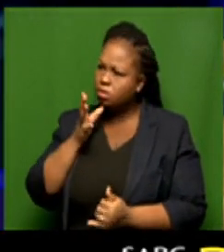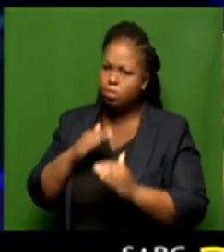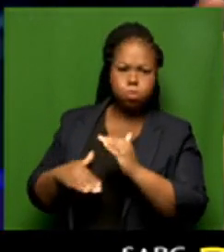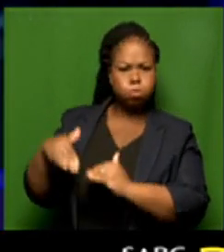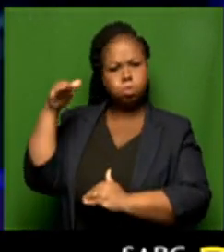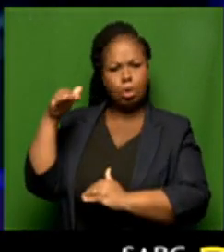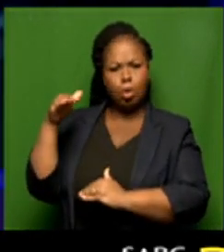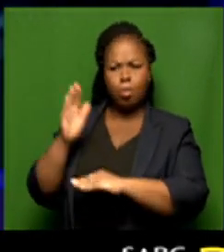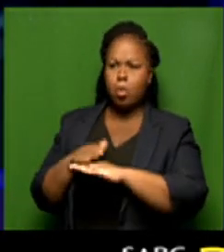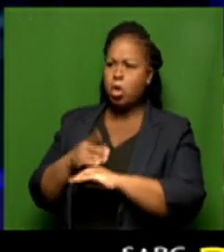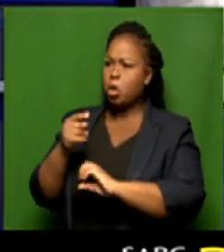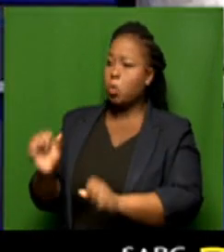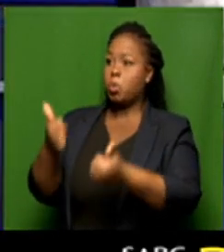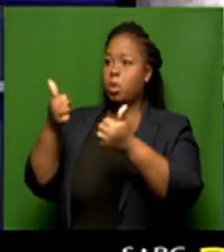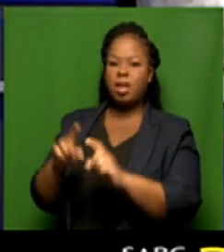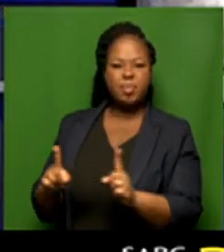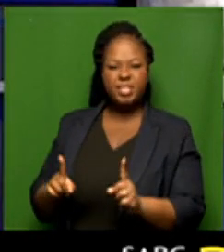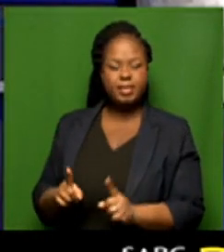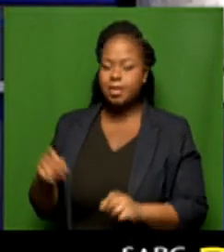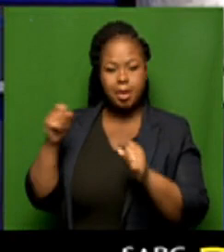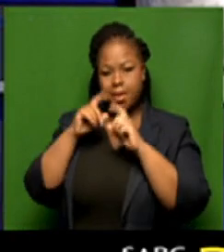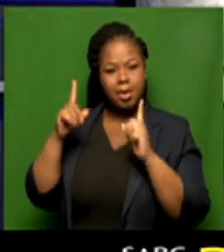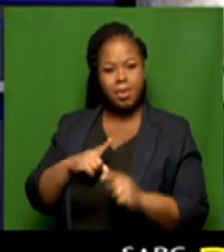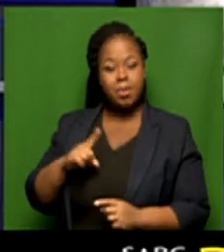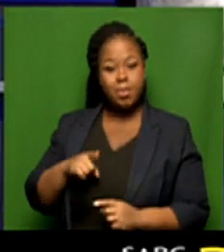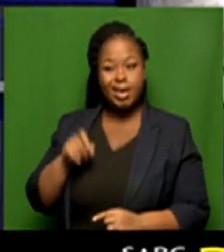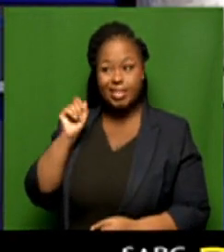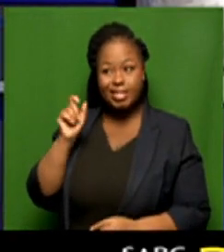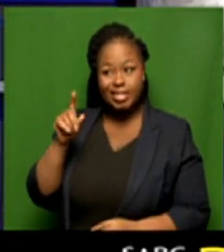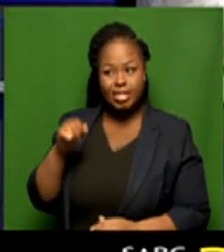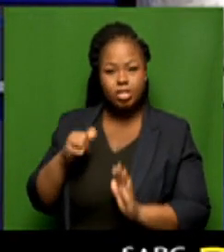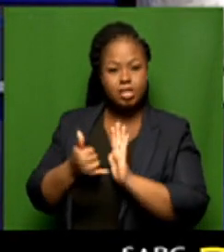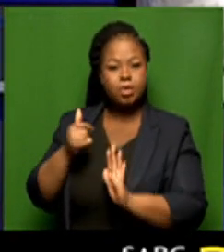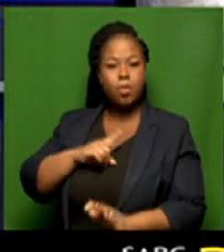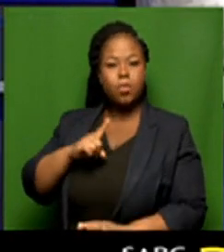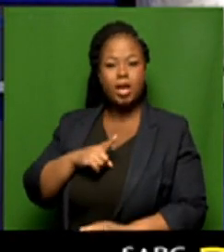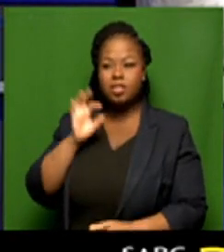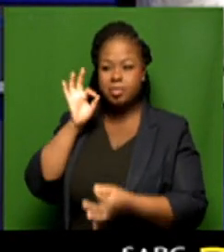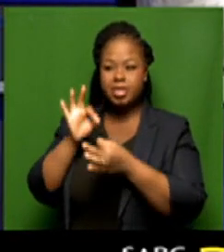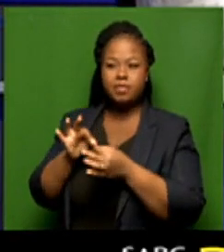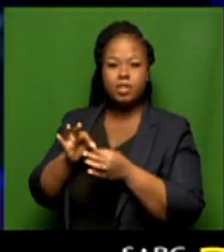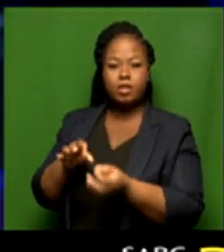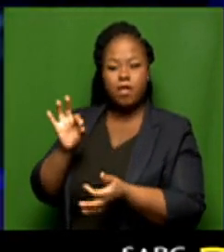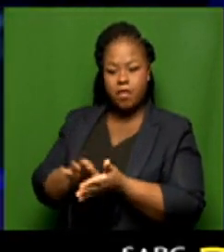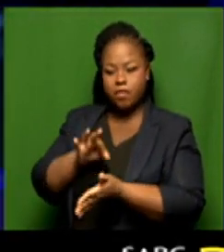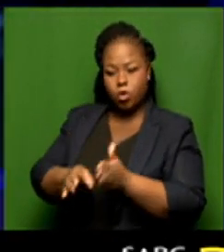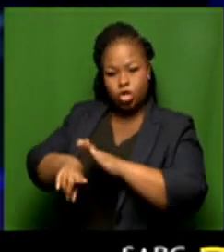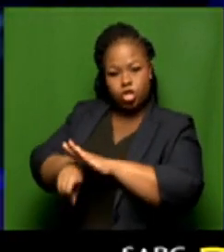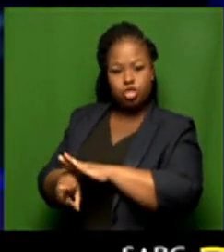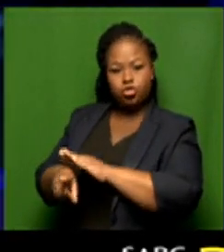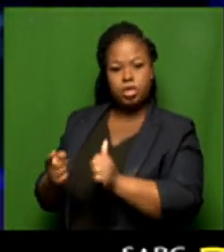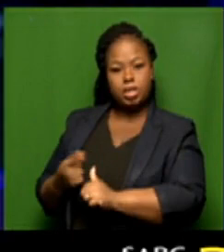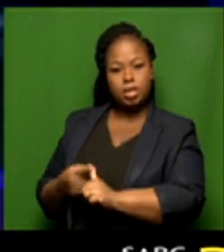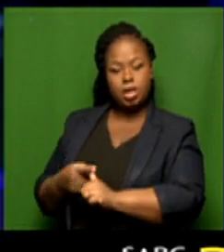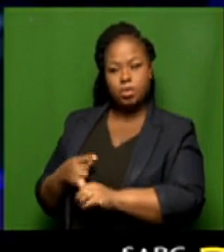results and they're looking so great. But they don't realize that that's only due to a specific voting district that's being